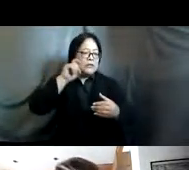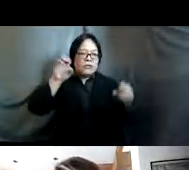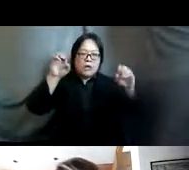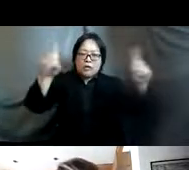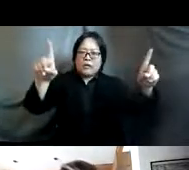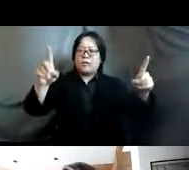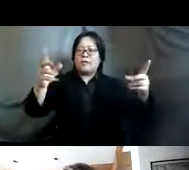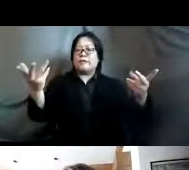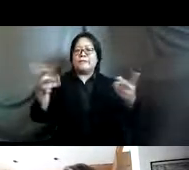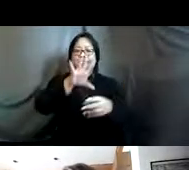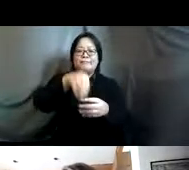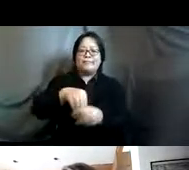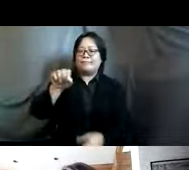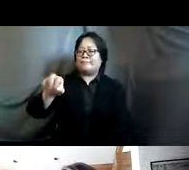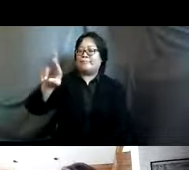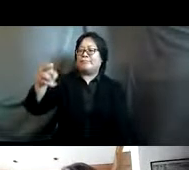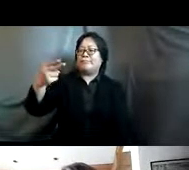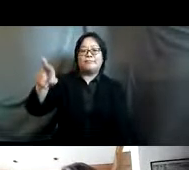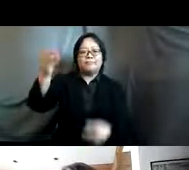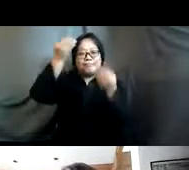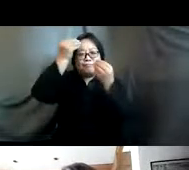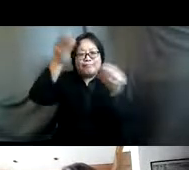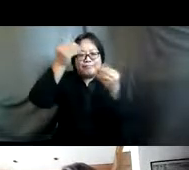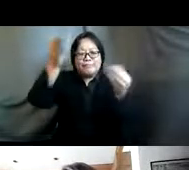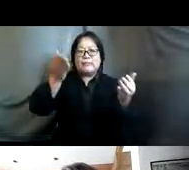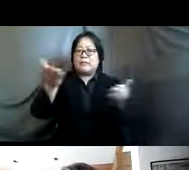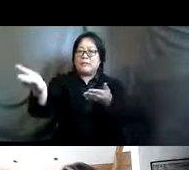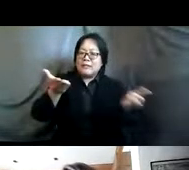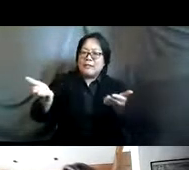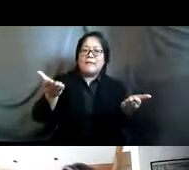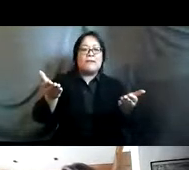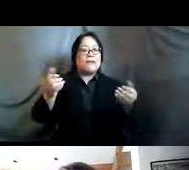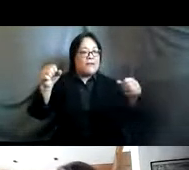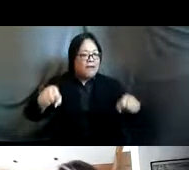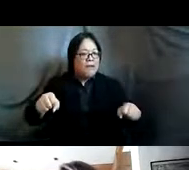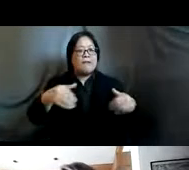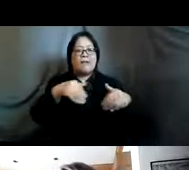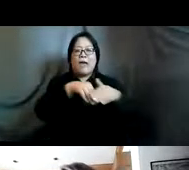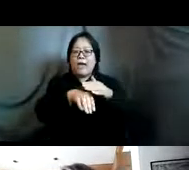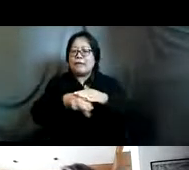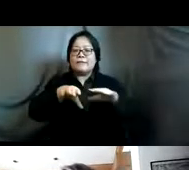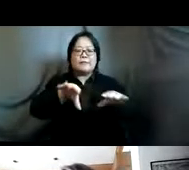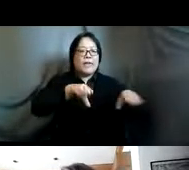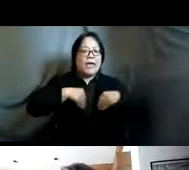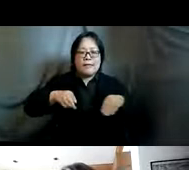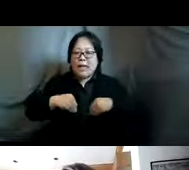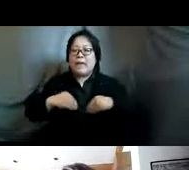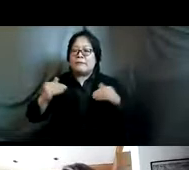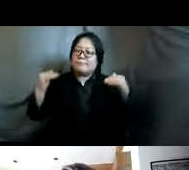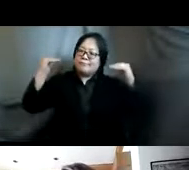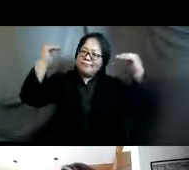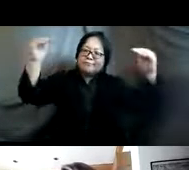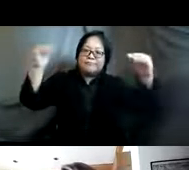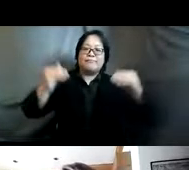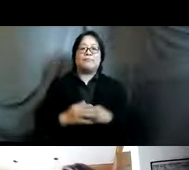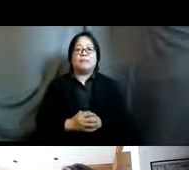including srhr education and information and services are freely available accessible acceptable and of high quality and that